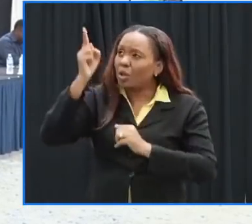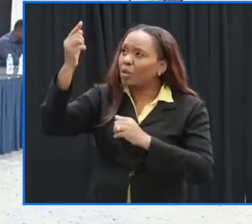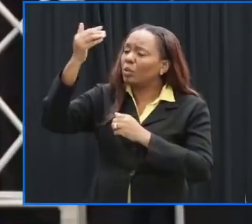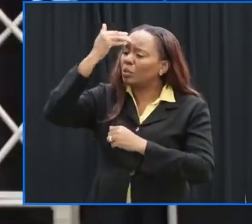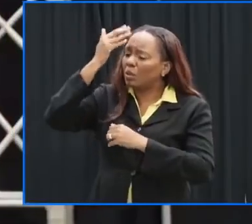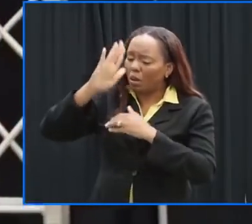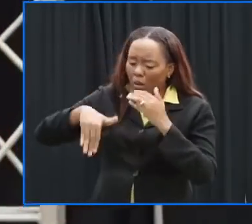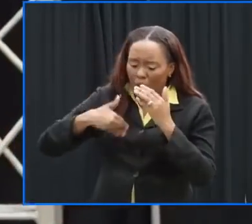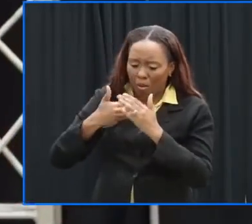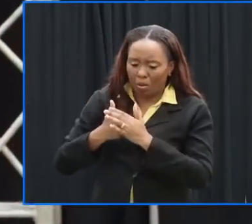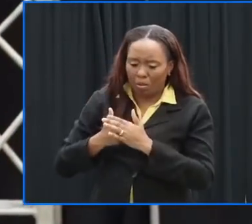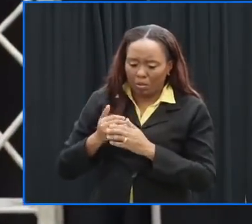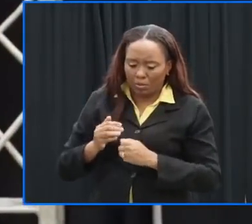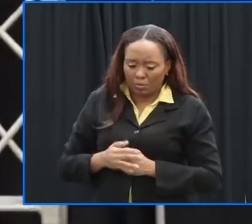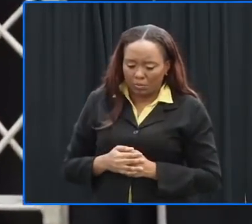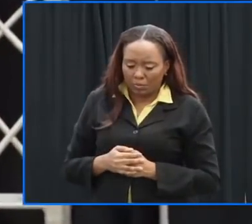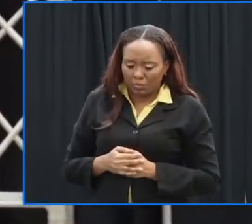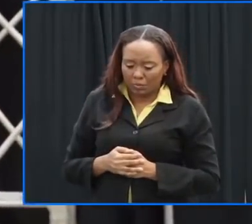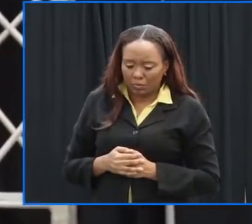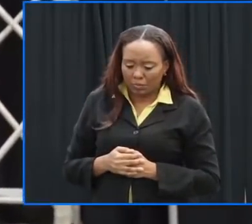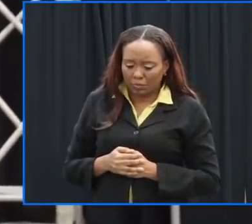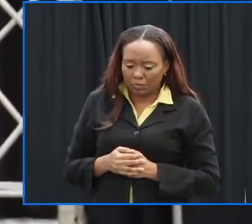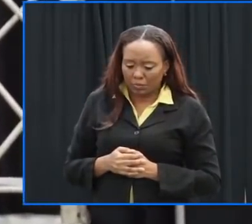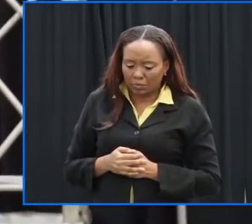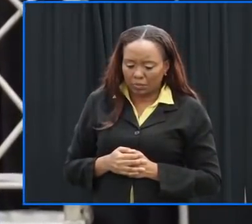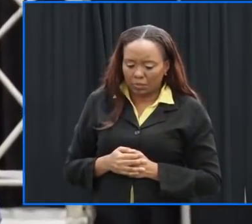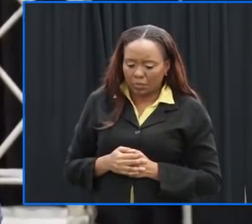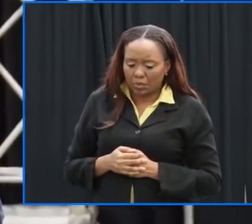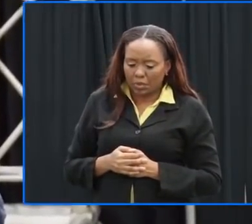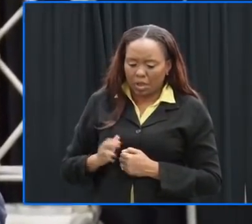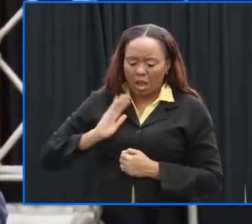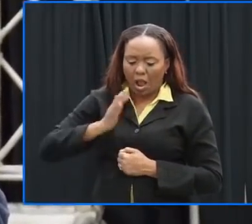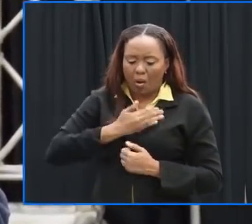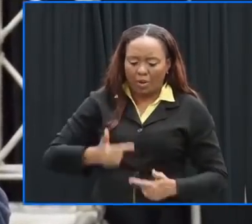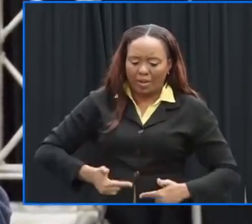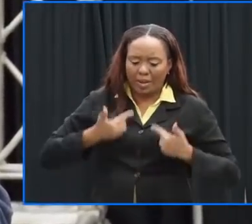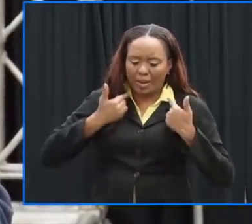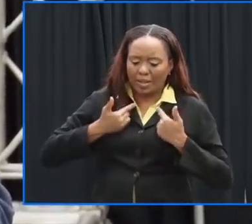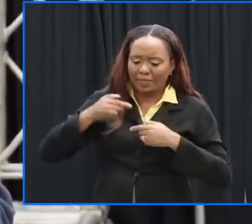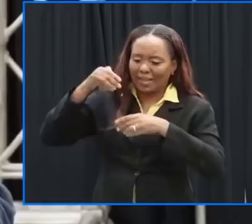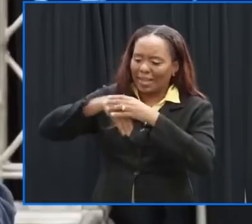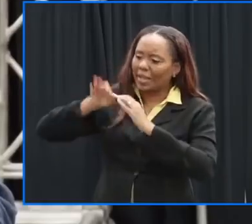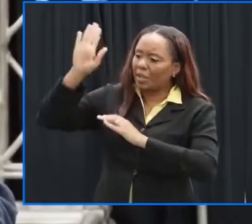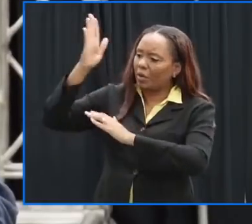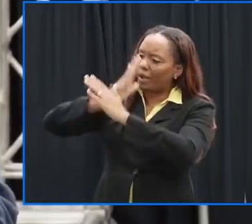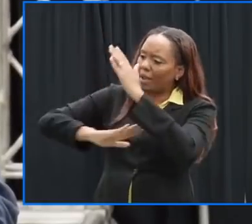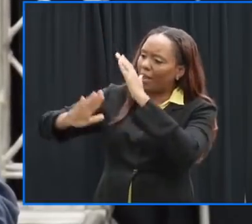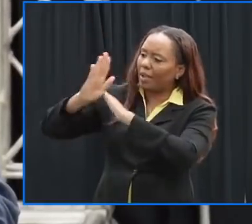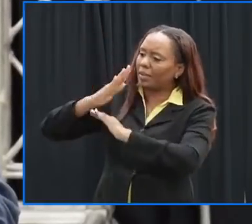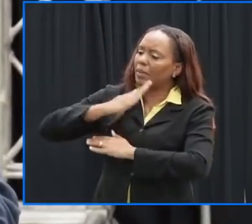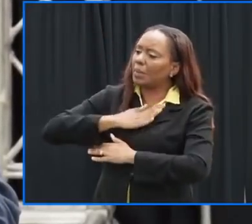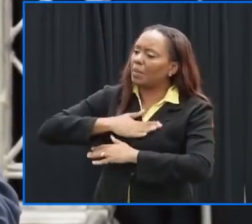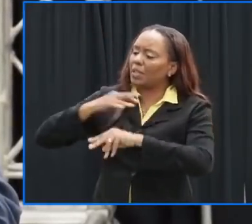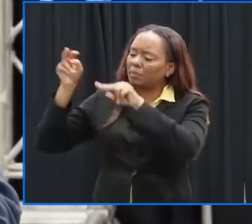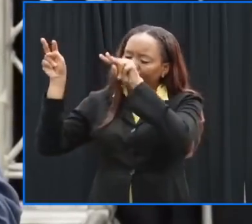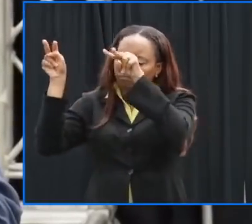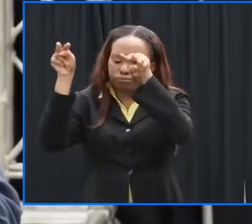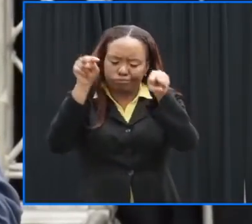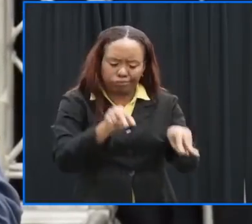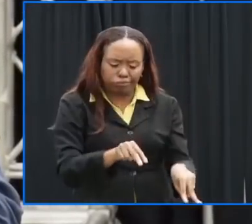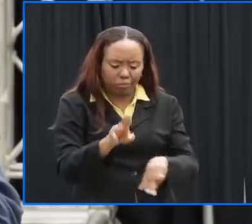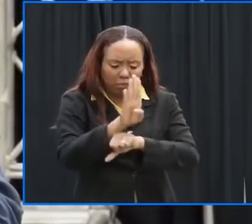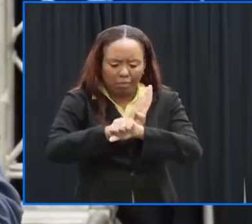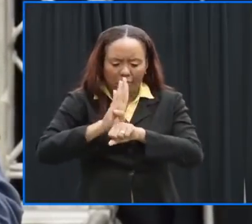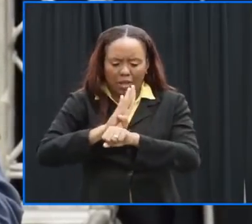and in whose hands we stand i ask you please to look upon our country barbados look